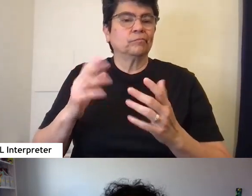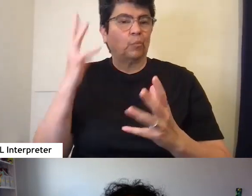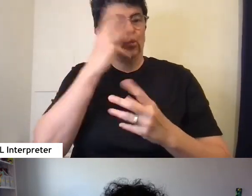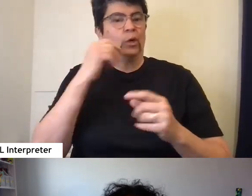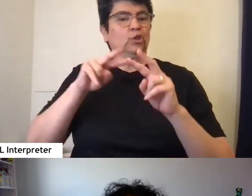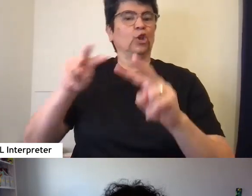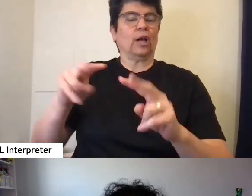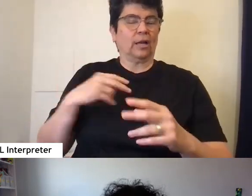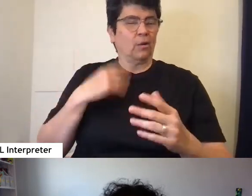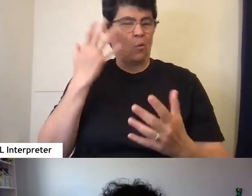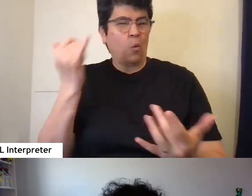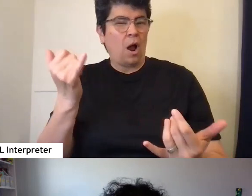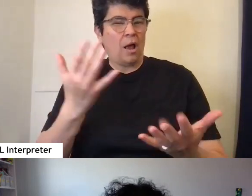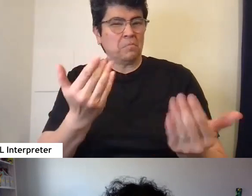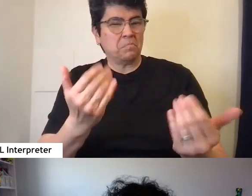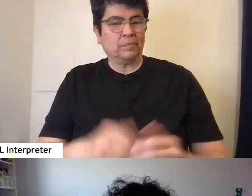at.